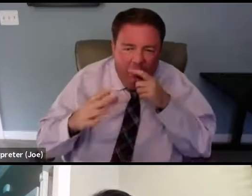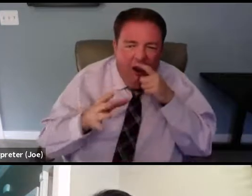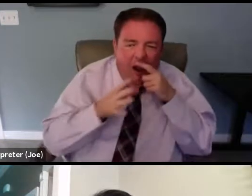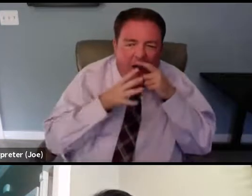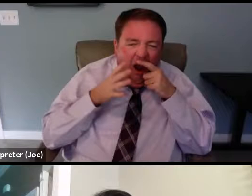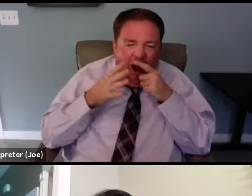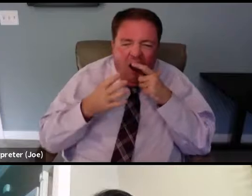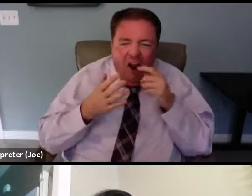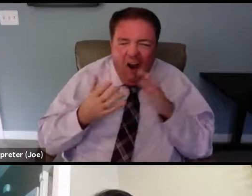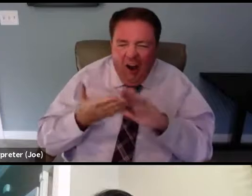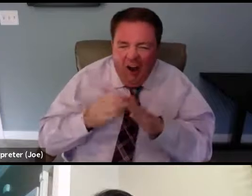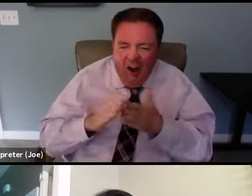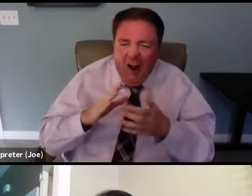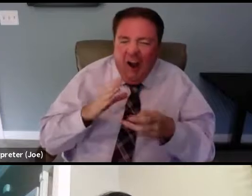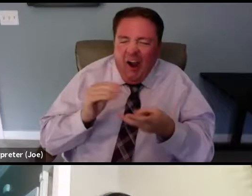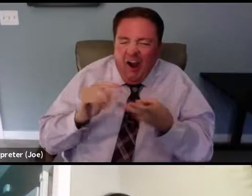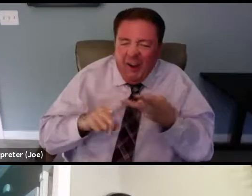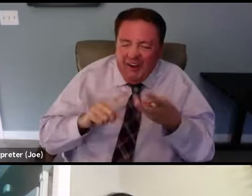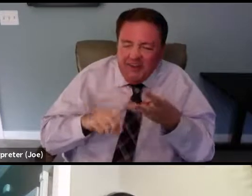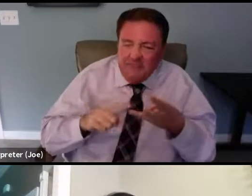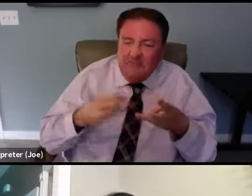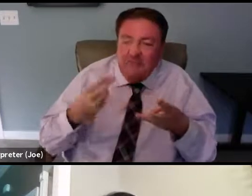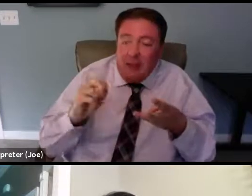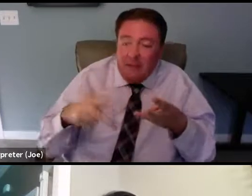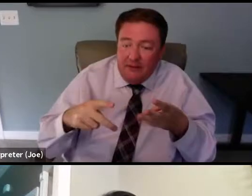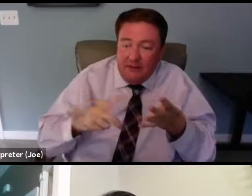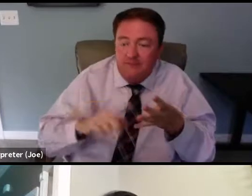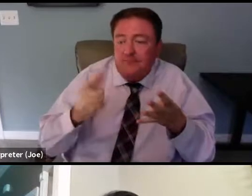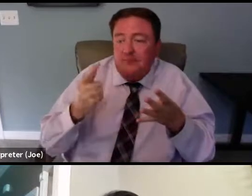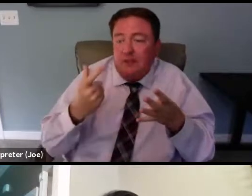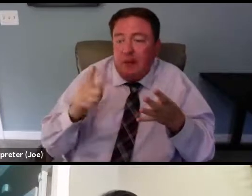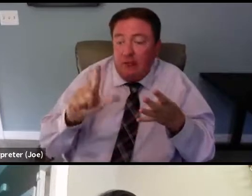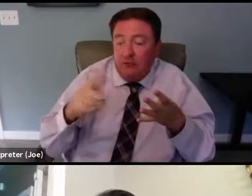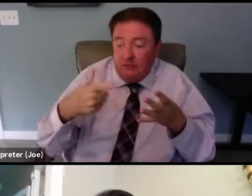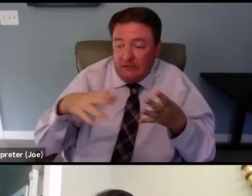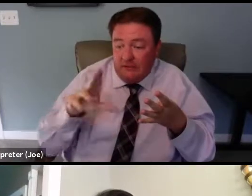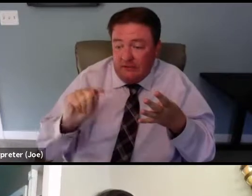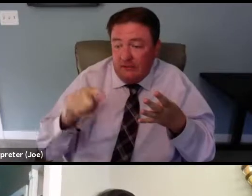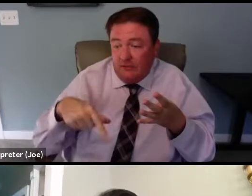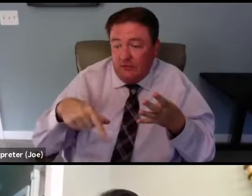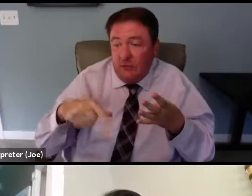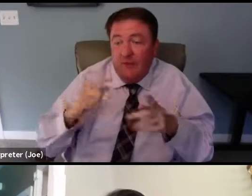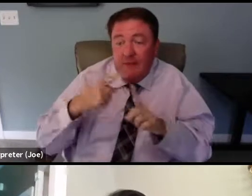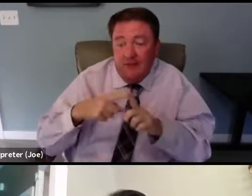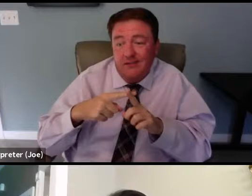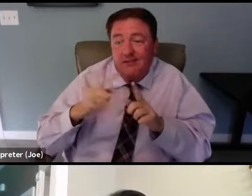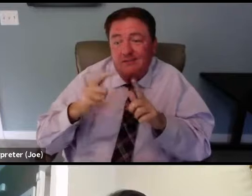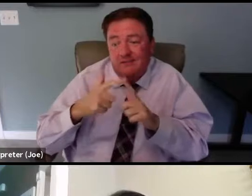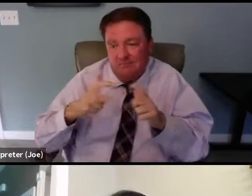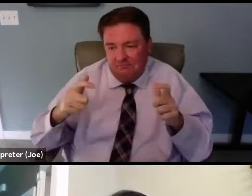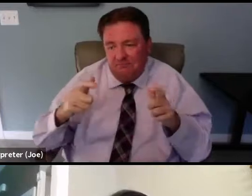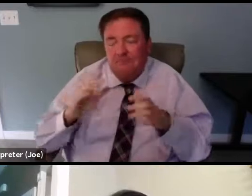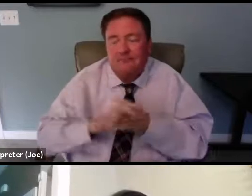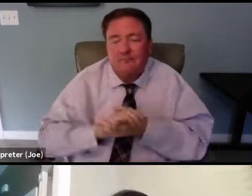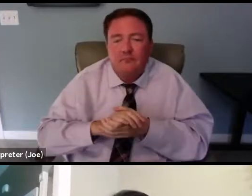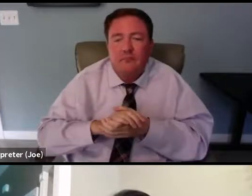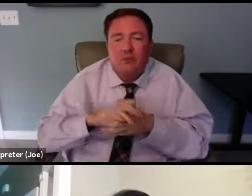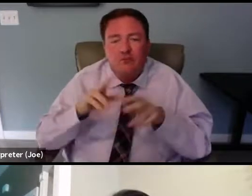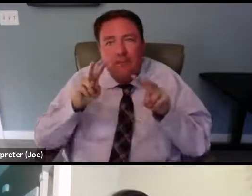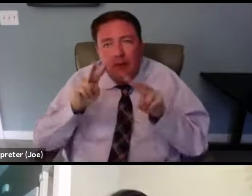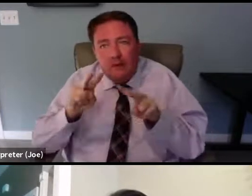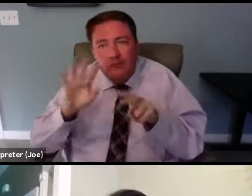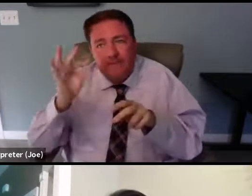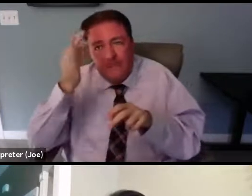hepatitis, people who use drugs, and LGBTQ plus people. Christina also monitors state and federal legislative and administrative